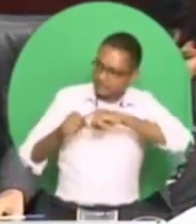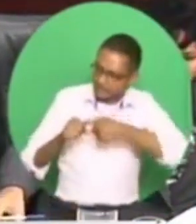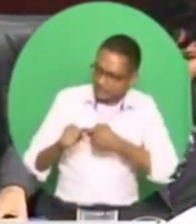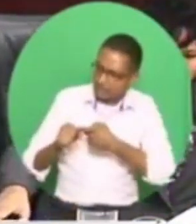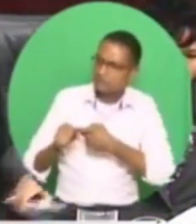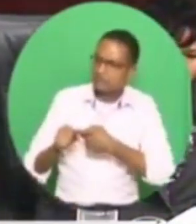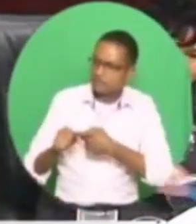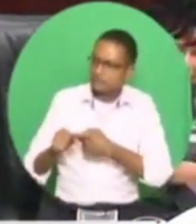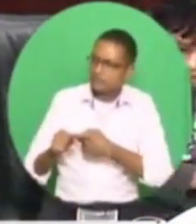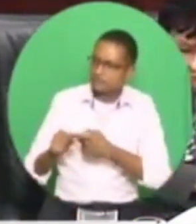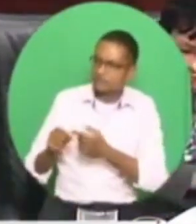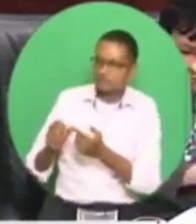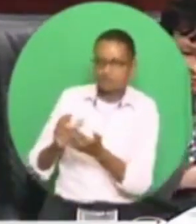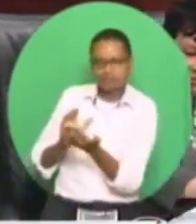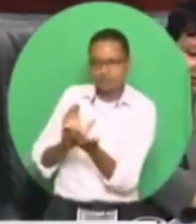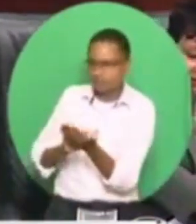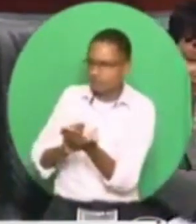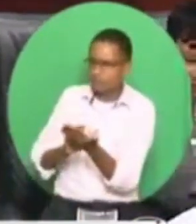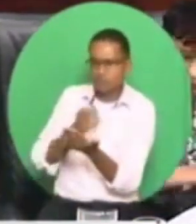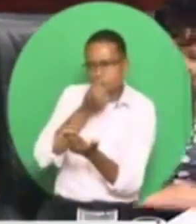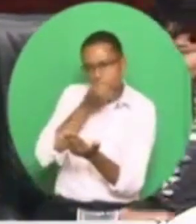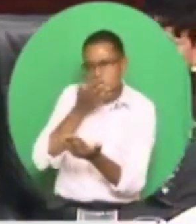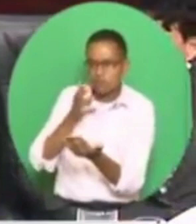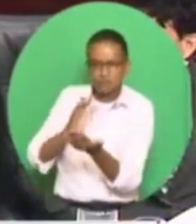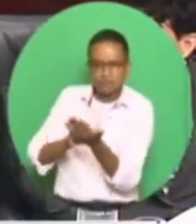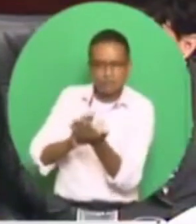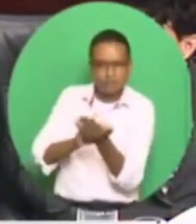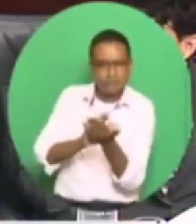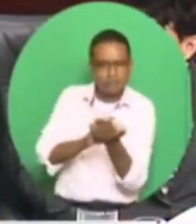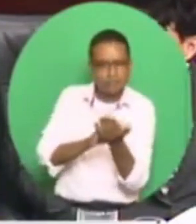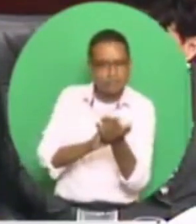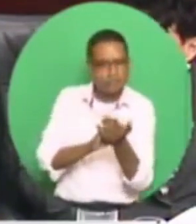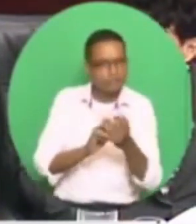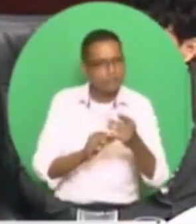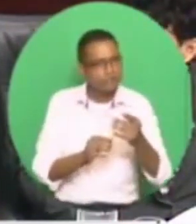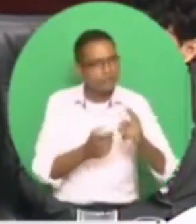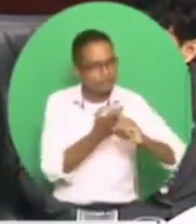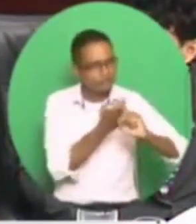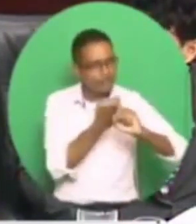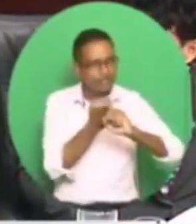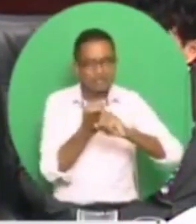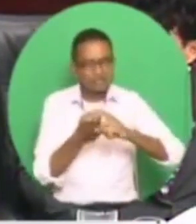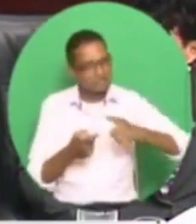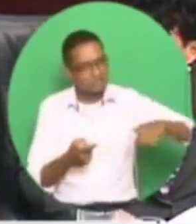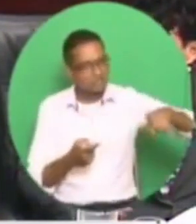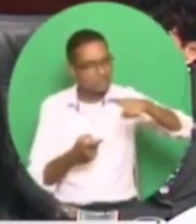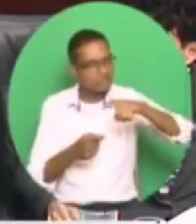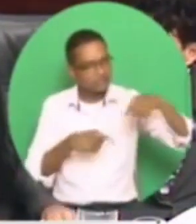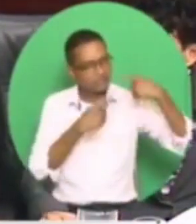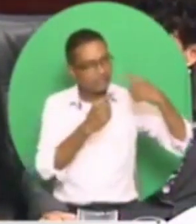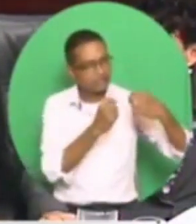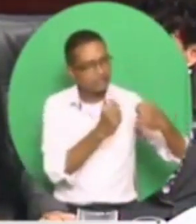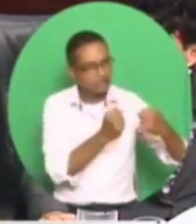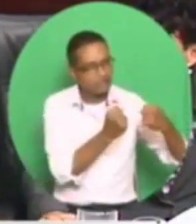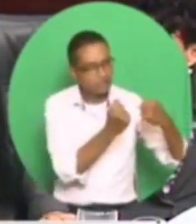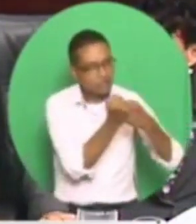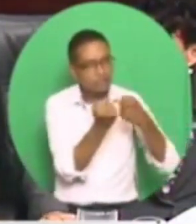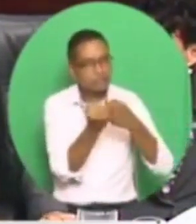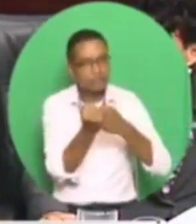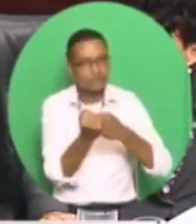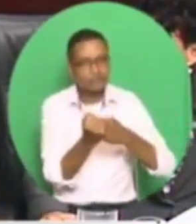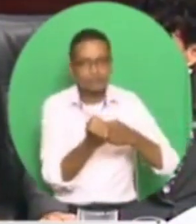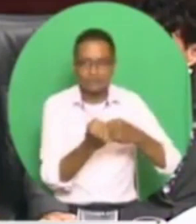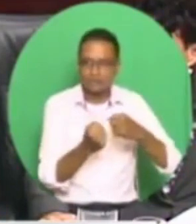warmly and proudly colleagues on this side of the House for the contributions they have made in the budget debate since Friday